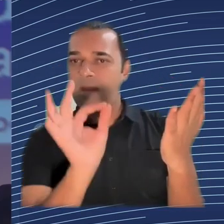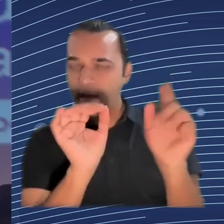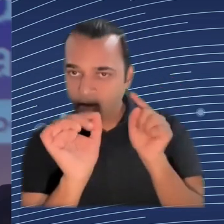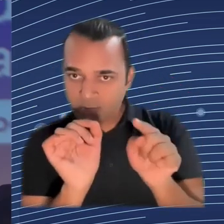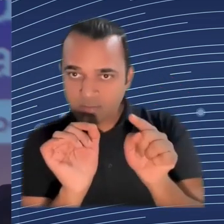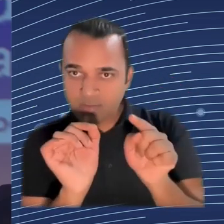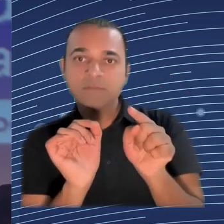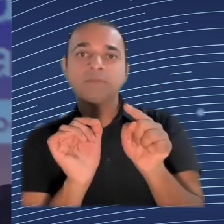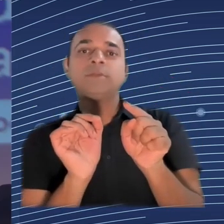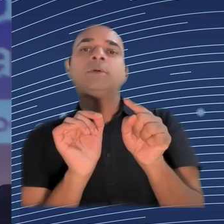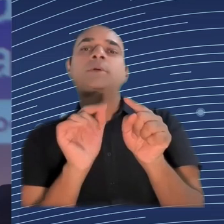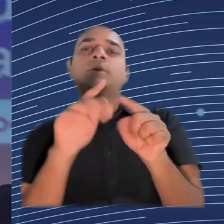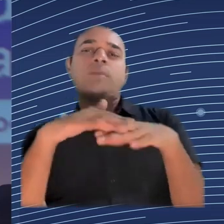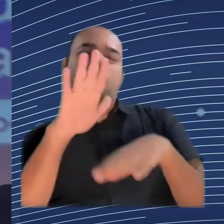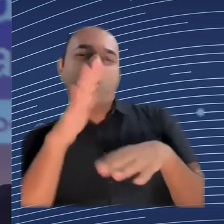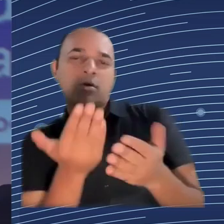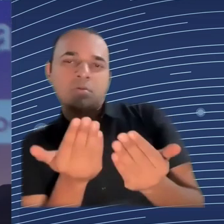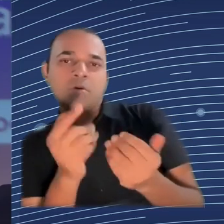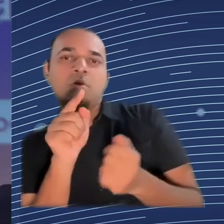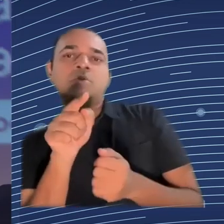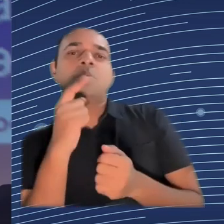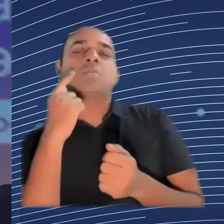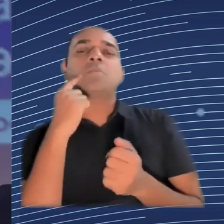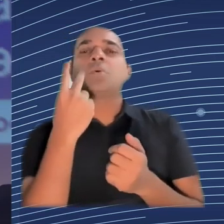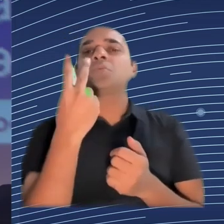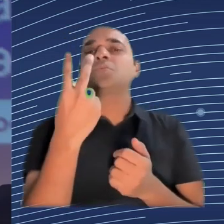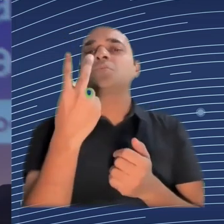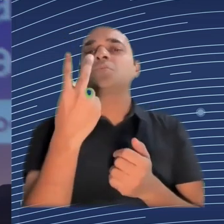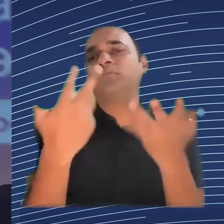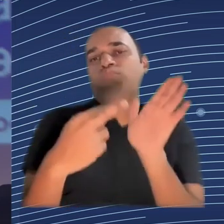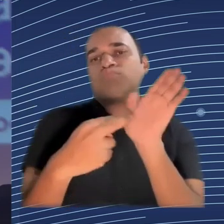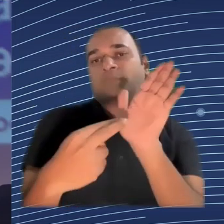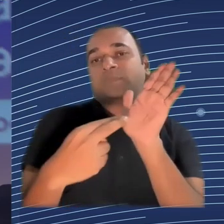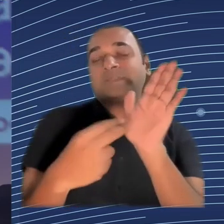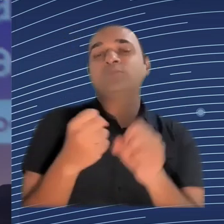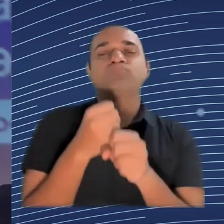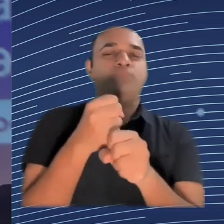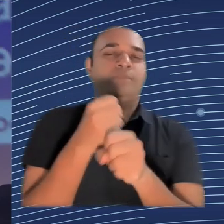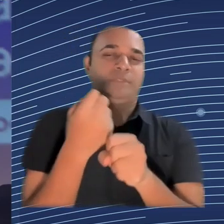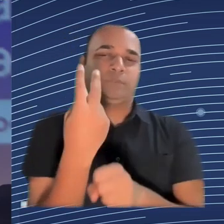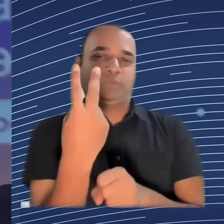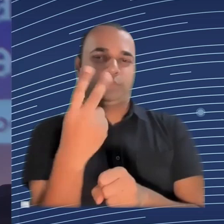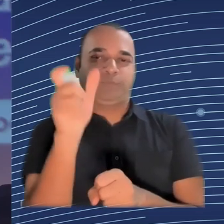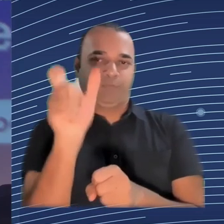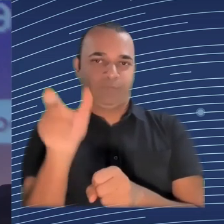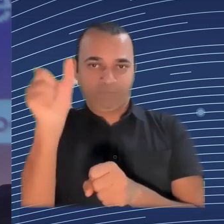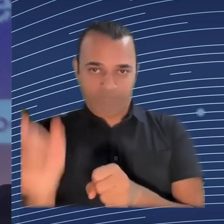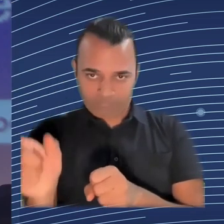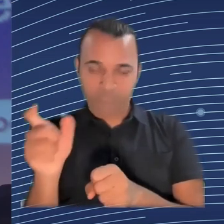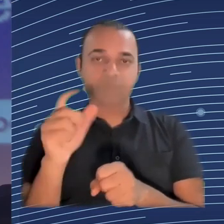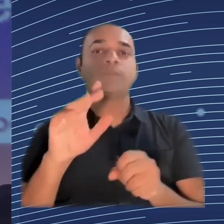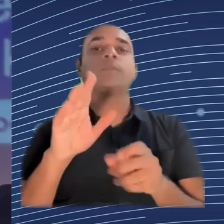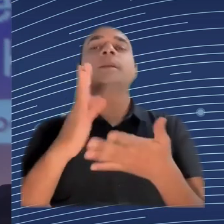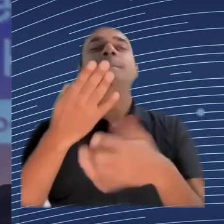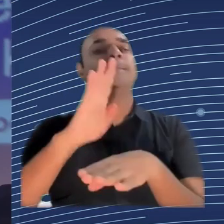I'm not sure if you agreed who is going to go first, so please, you let me know how you would like to handle. Maybe ladies first, if that's okay with you. Ms.